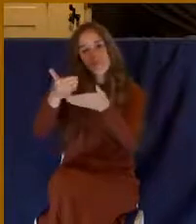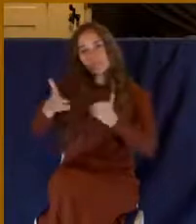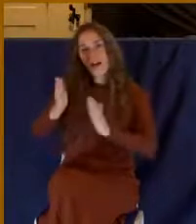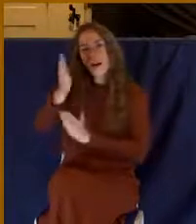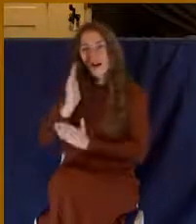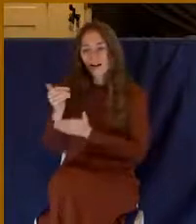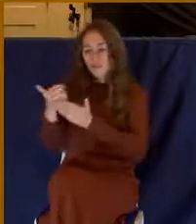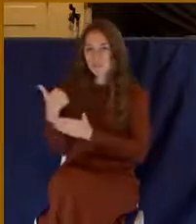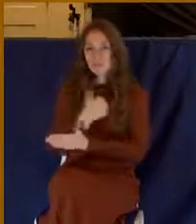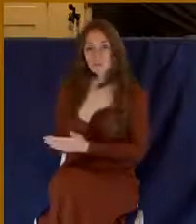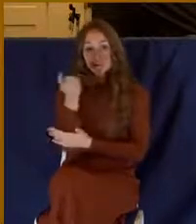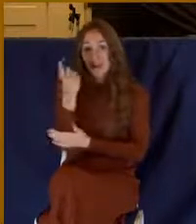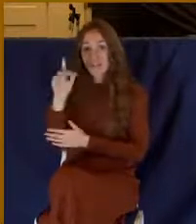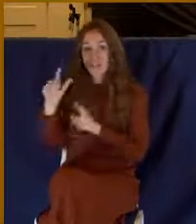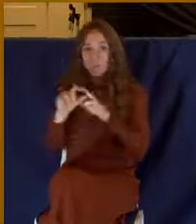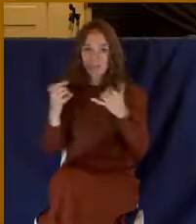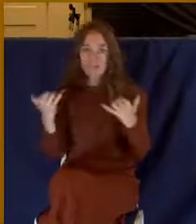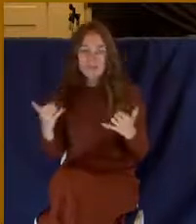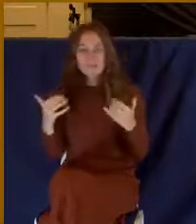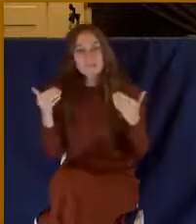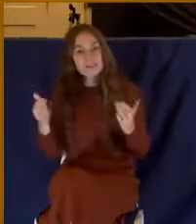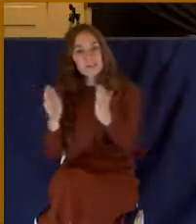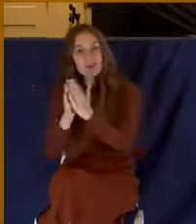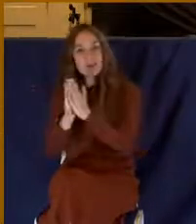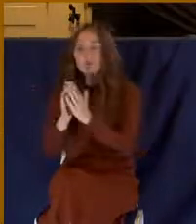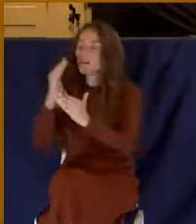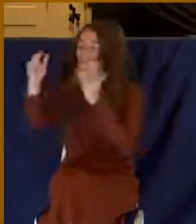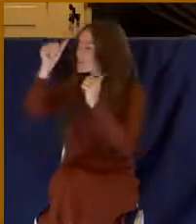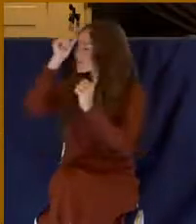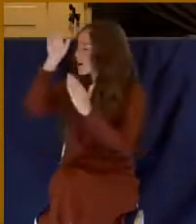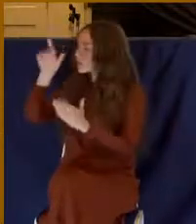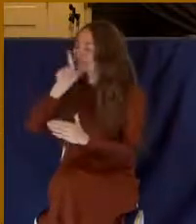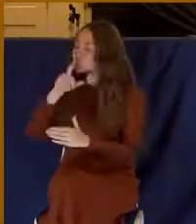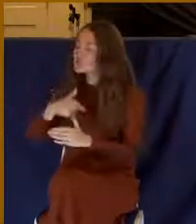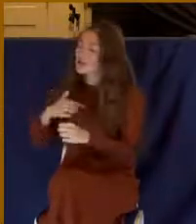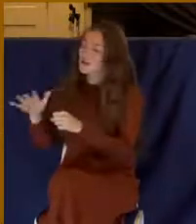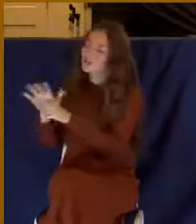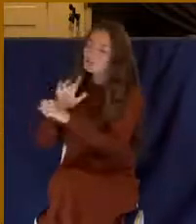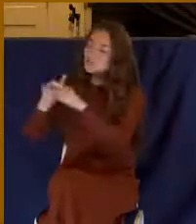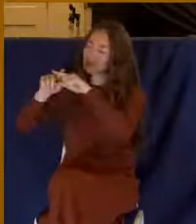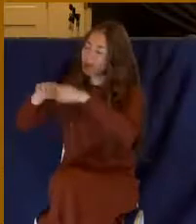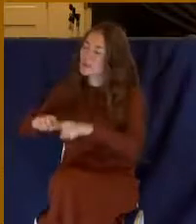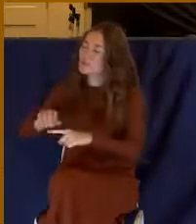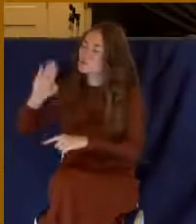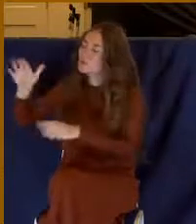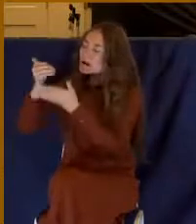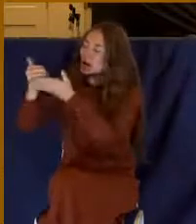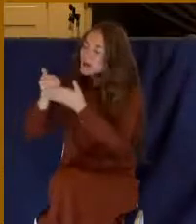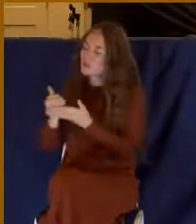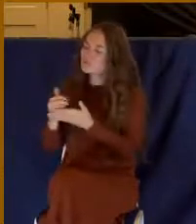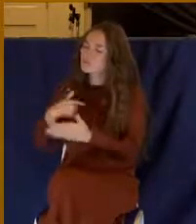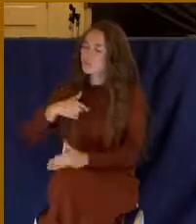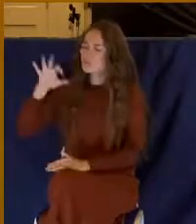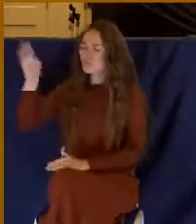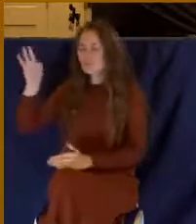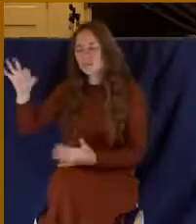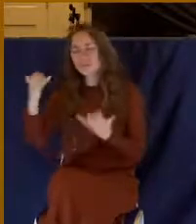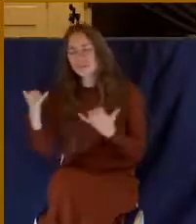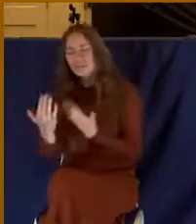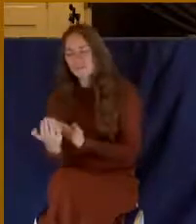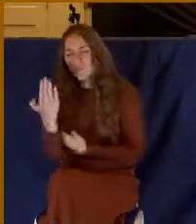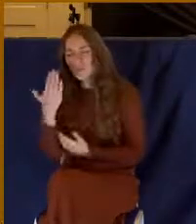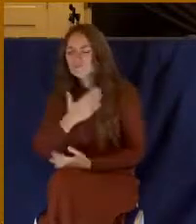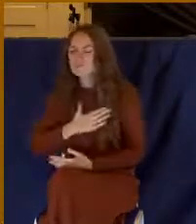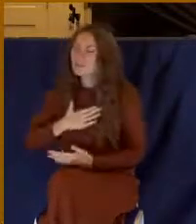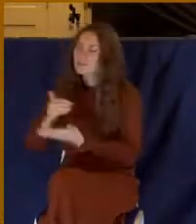Would you pray with me? Heavenly Father, I'm utterly dependent upon you and your help. As I preach this morning, would you fill me with